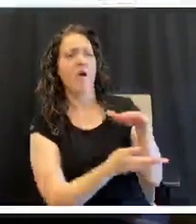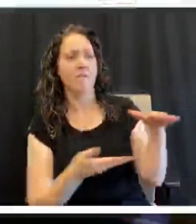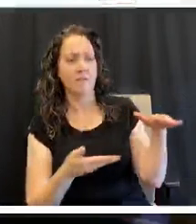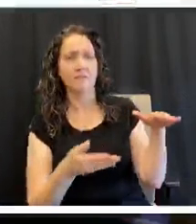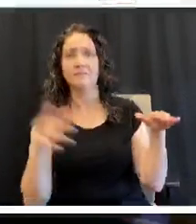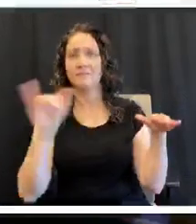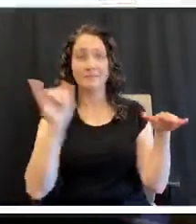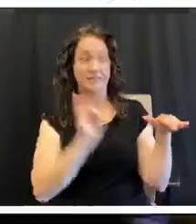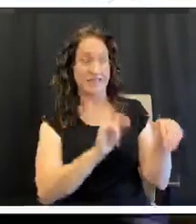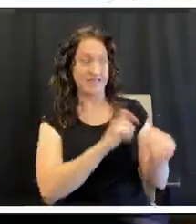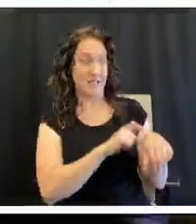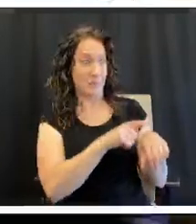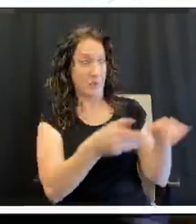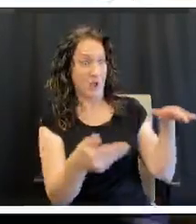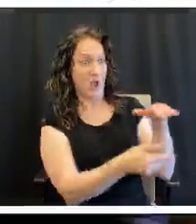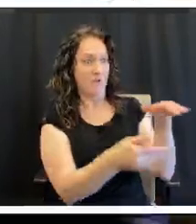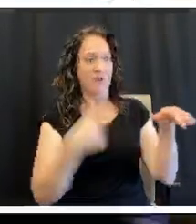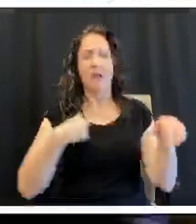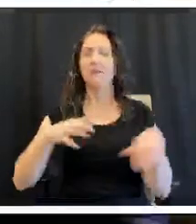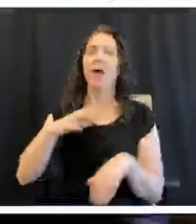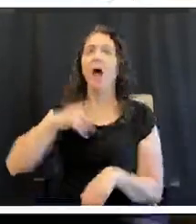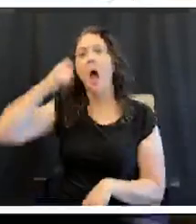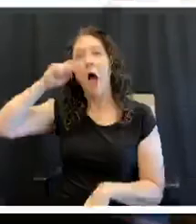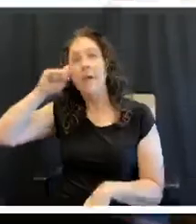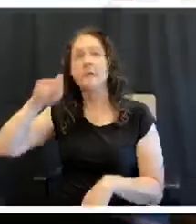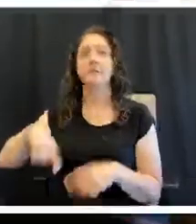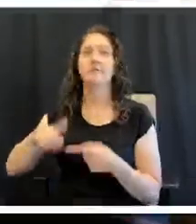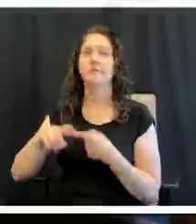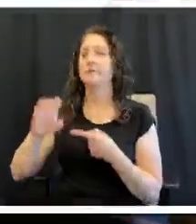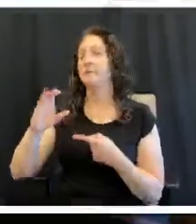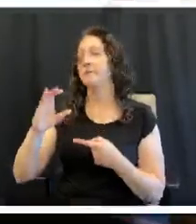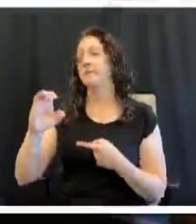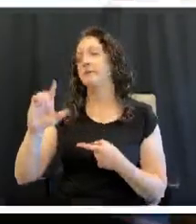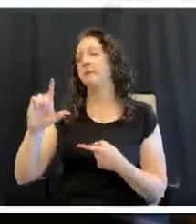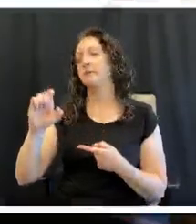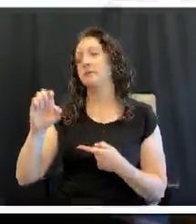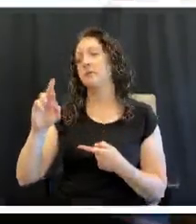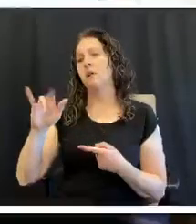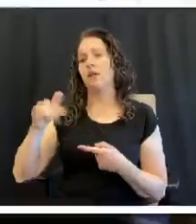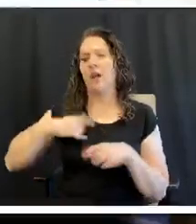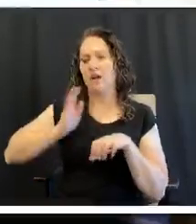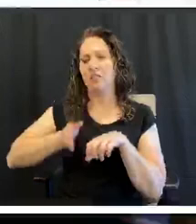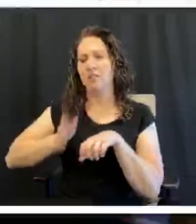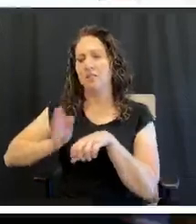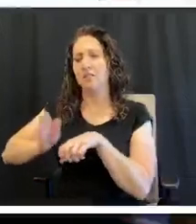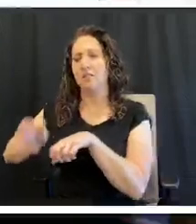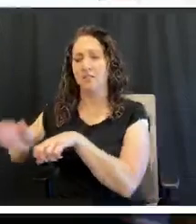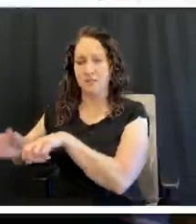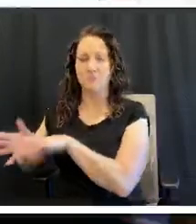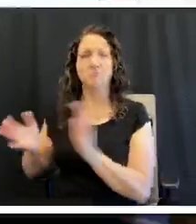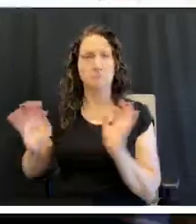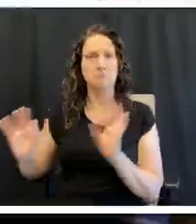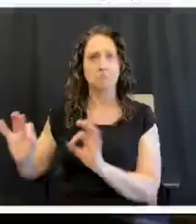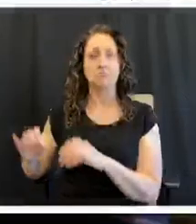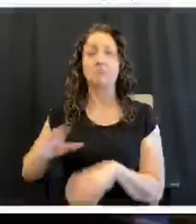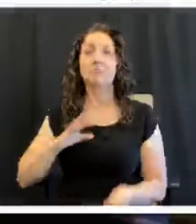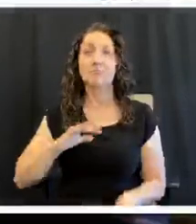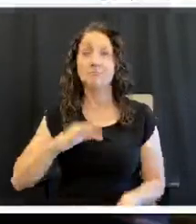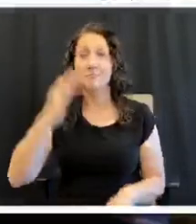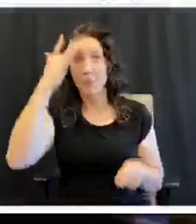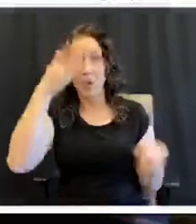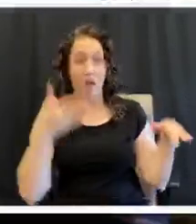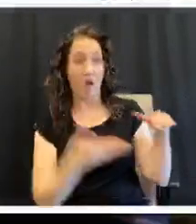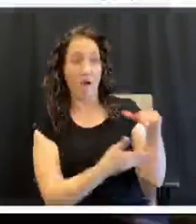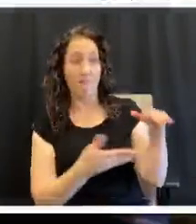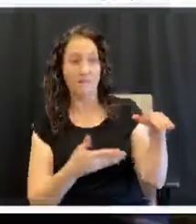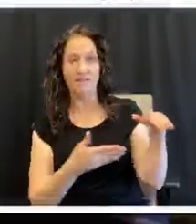chop onions or some celery if I need to, while it's cooking in the oven. The neat thing about doing it that way is I can do